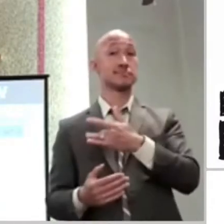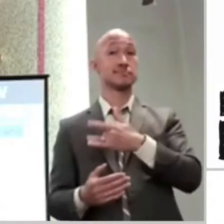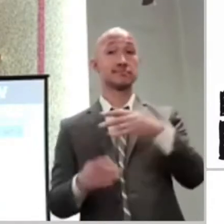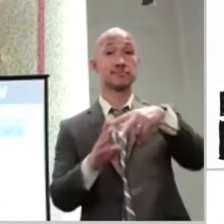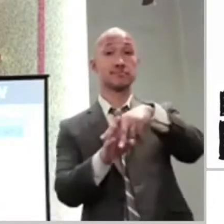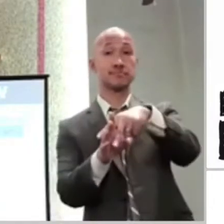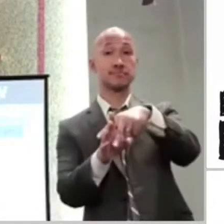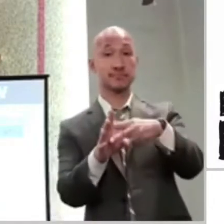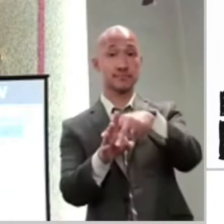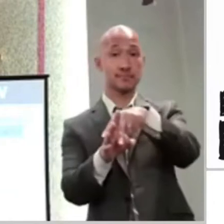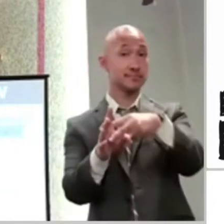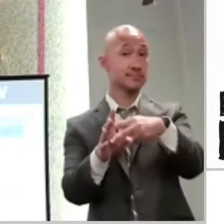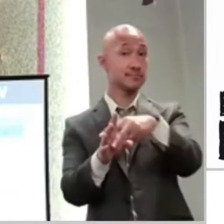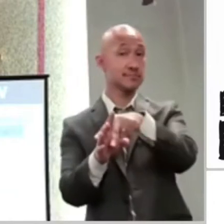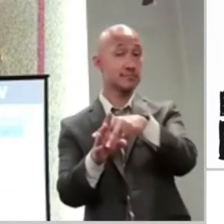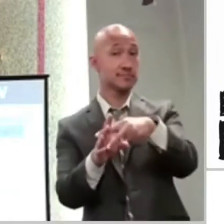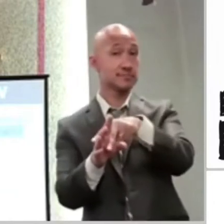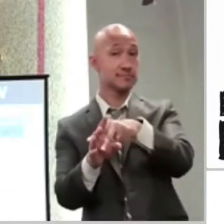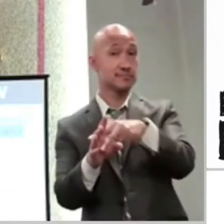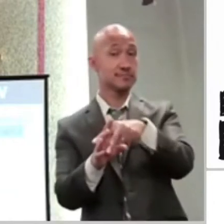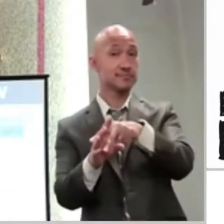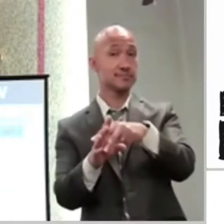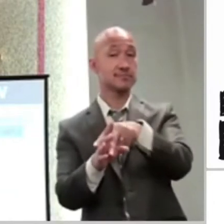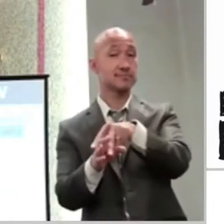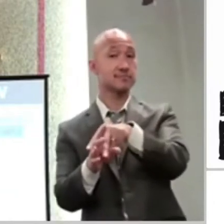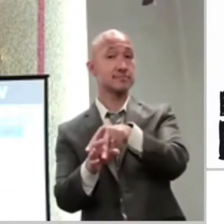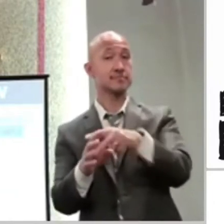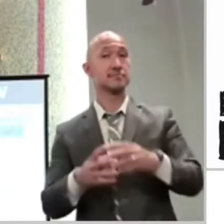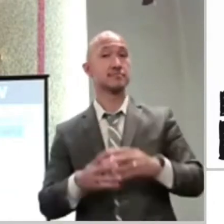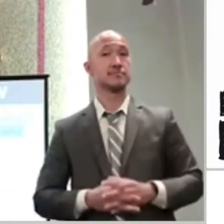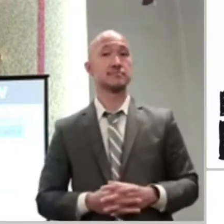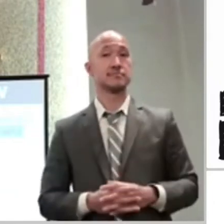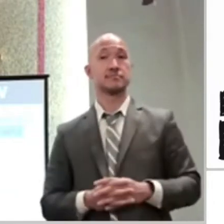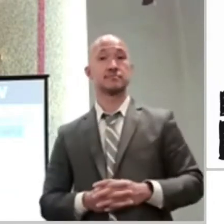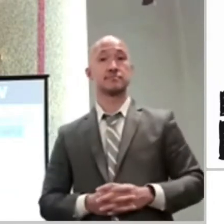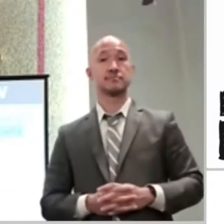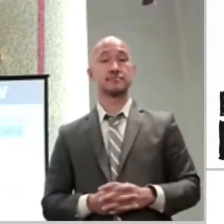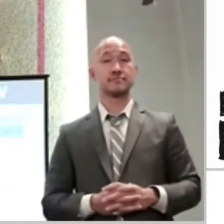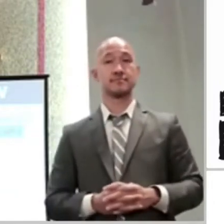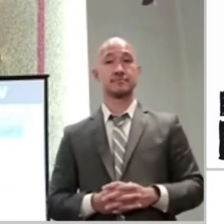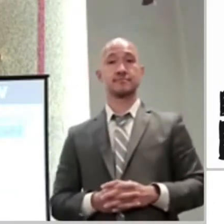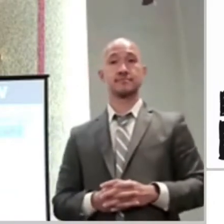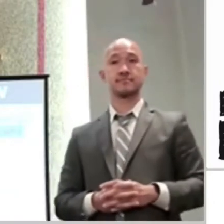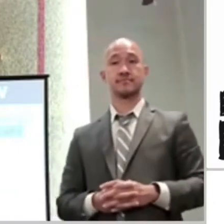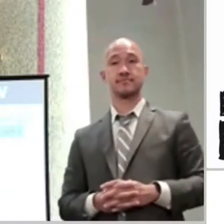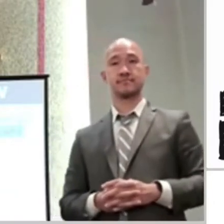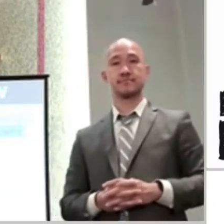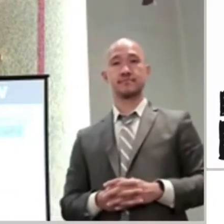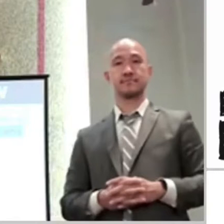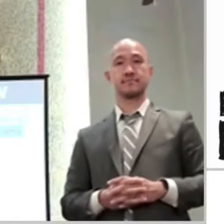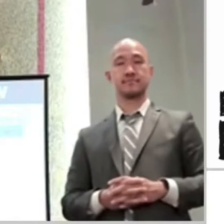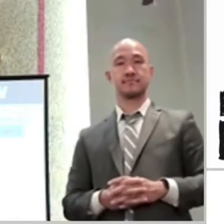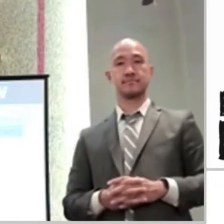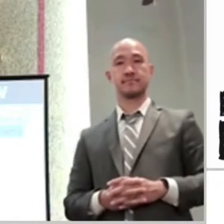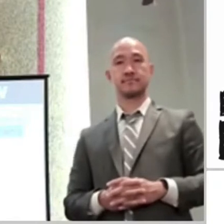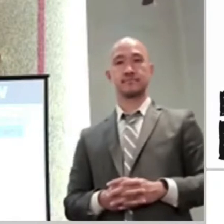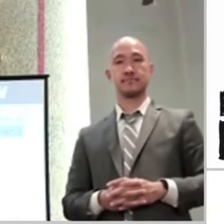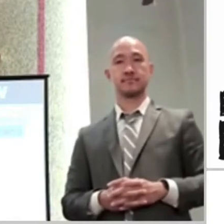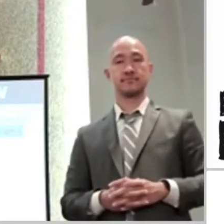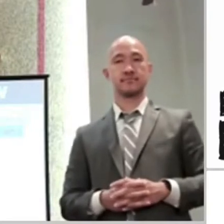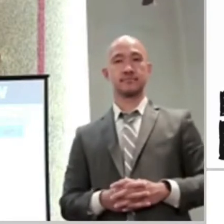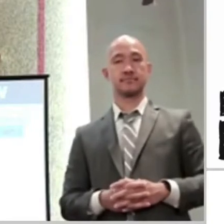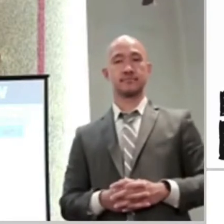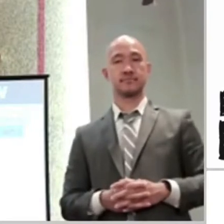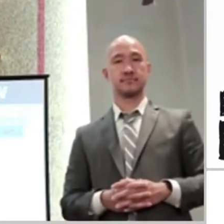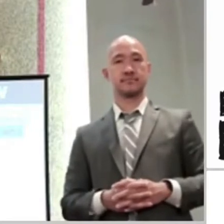we got distracted a little bit. Now we're thinking, oh, my goodness, what's going on? But remember, Jesus is there. He's ready to pull you